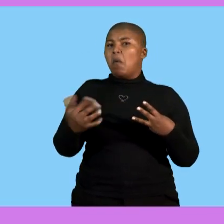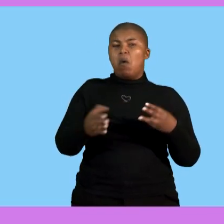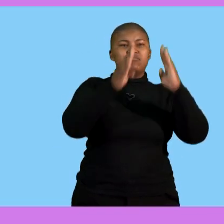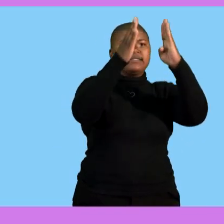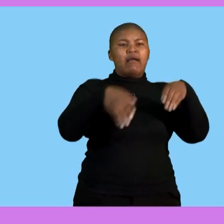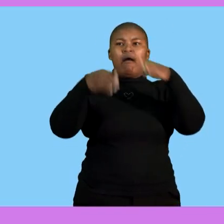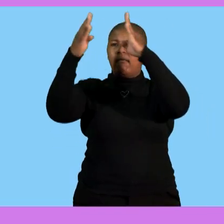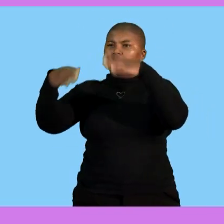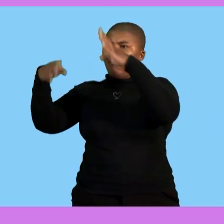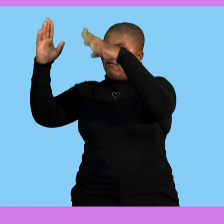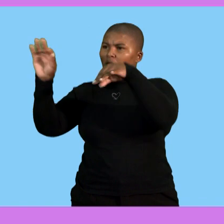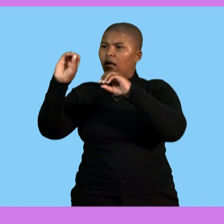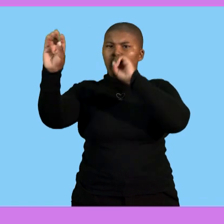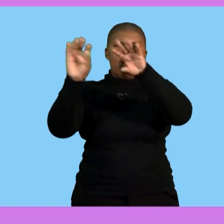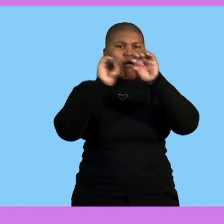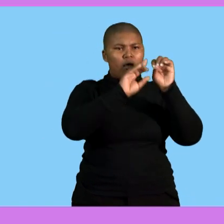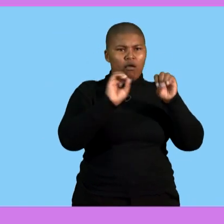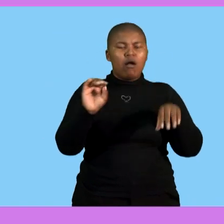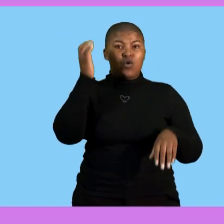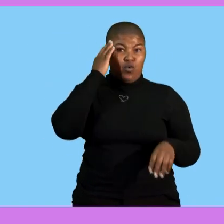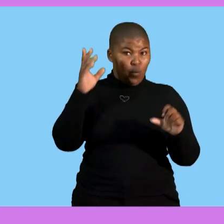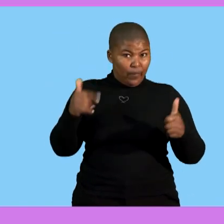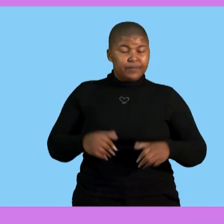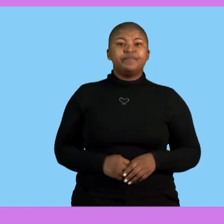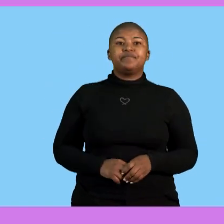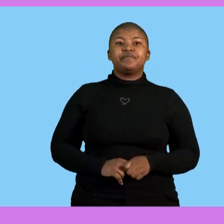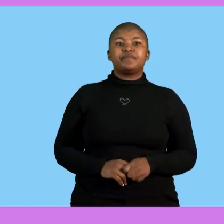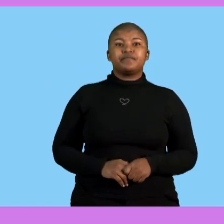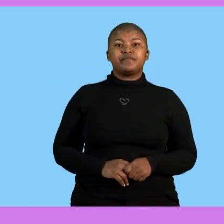entirely tables given one set of data.